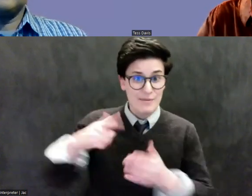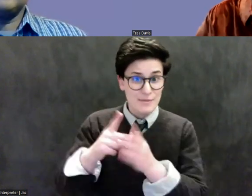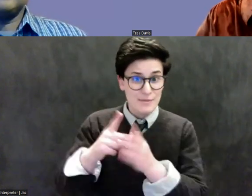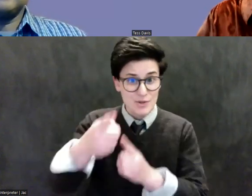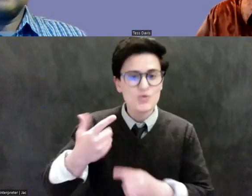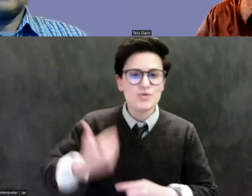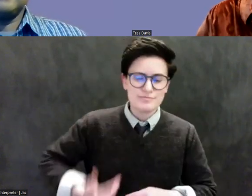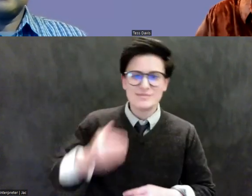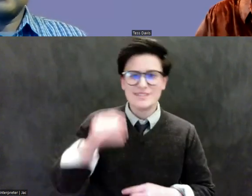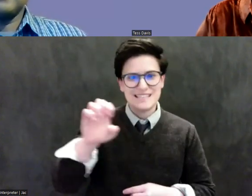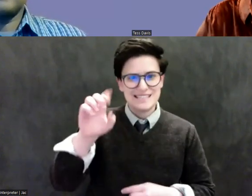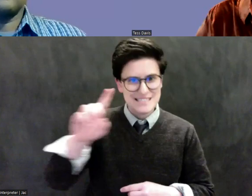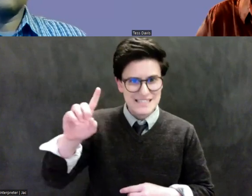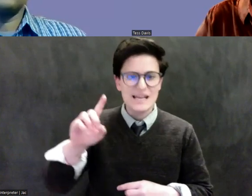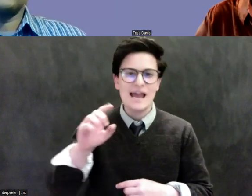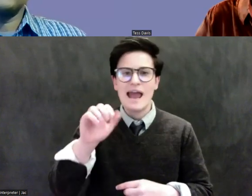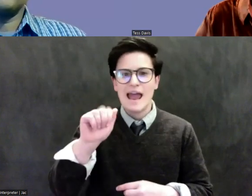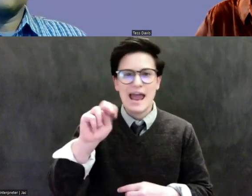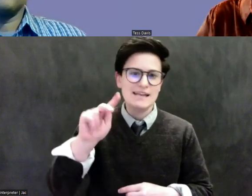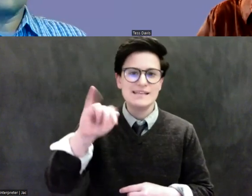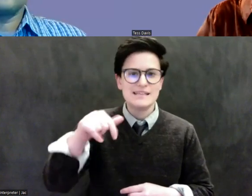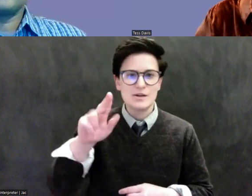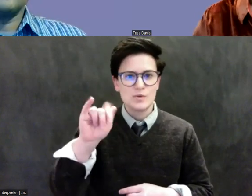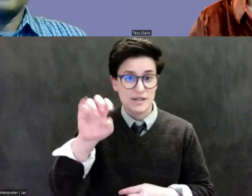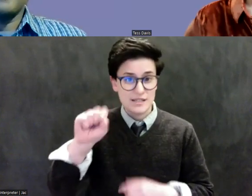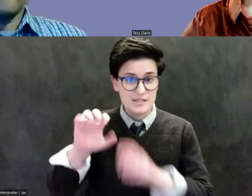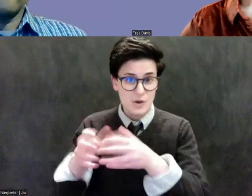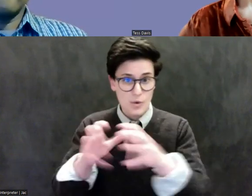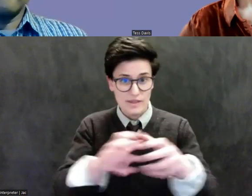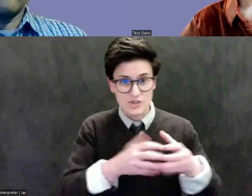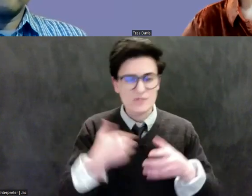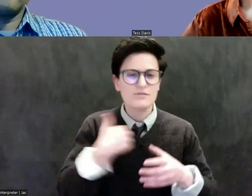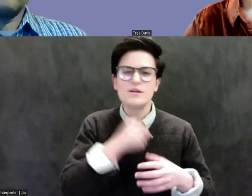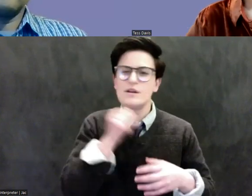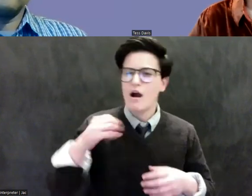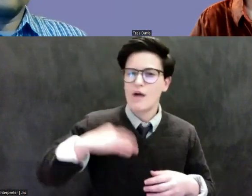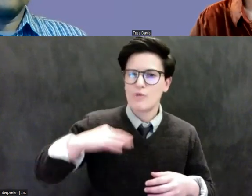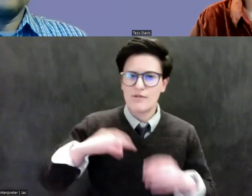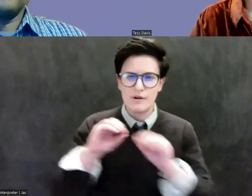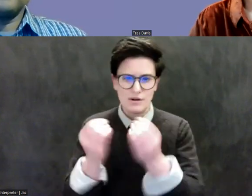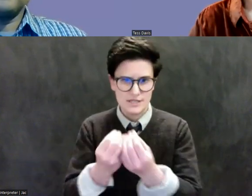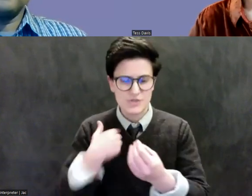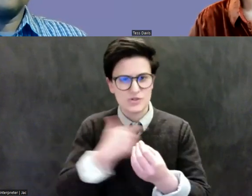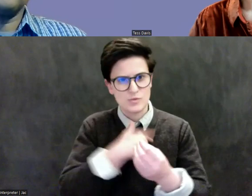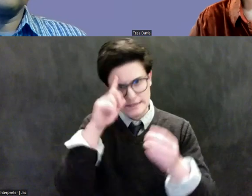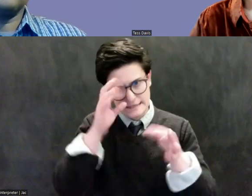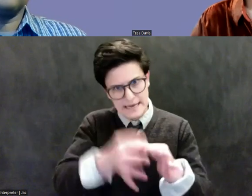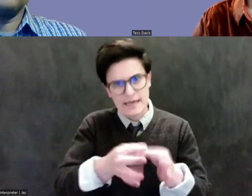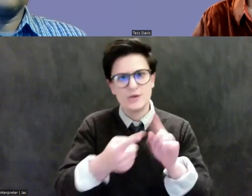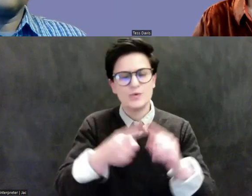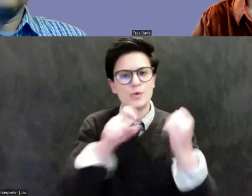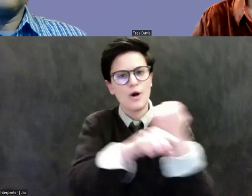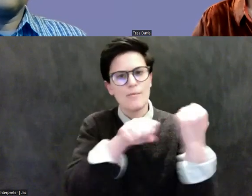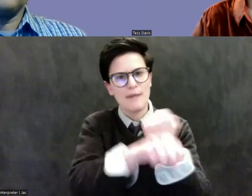Antiquities Coalition, and we're a not-for-profit organization that's dedicated to combating the illicit trade in art and artifacts